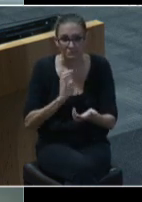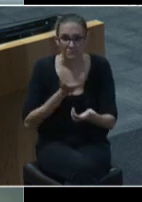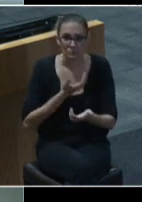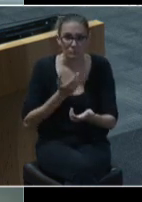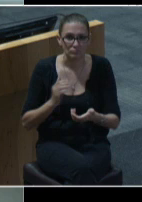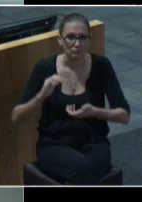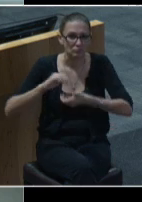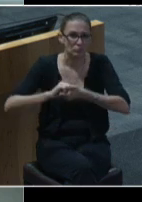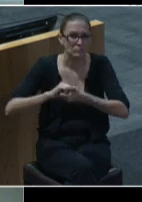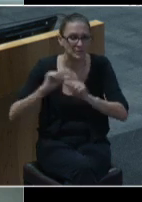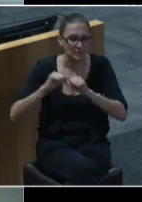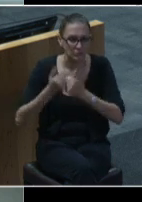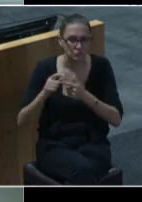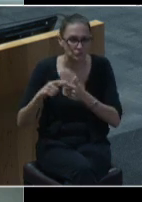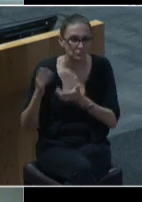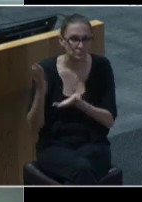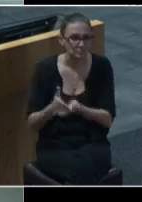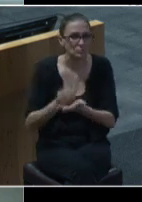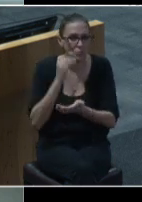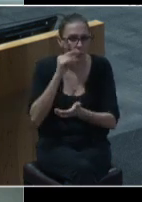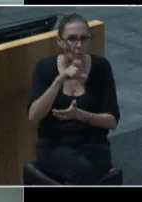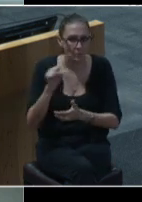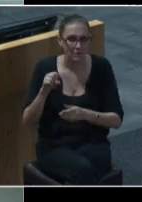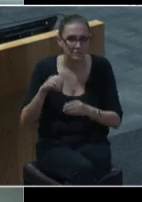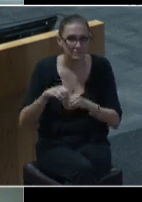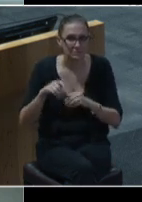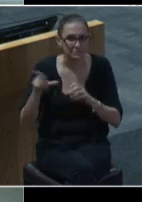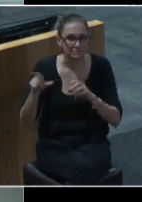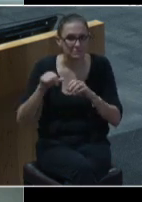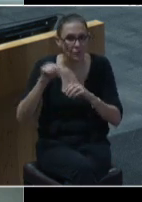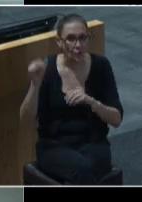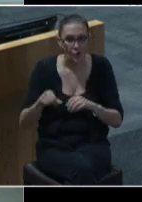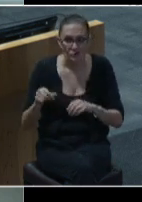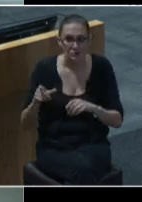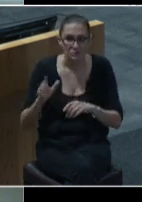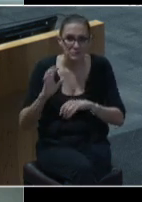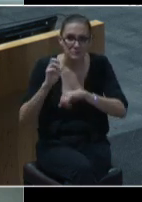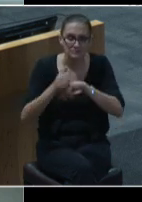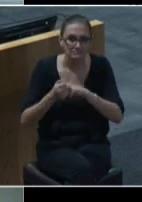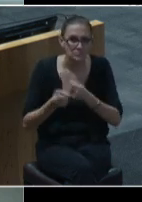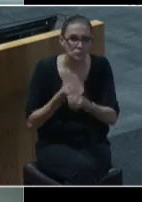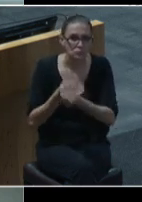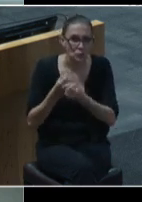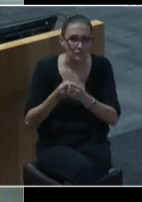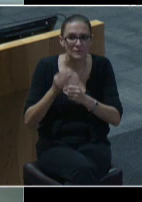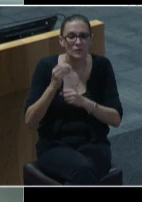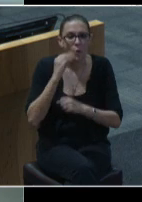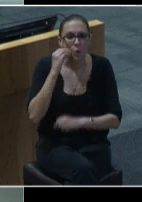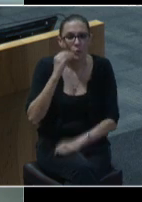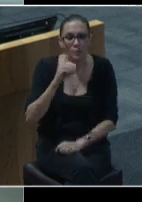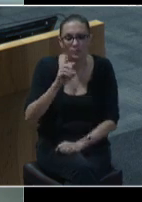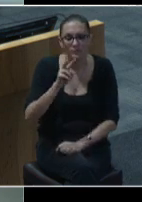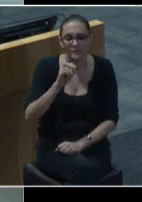in ending homelessness in austin for a low barrier permanent supportive housing voucher program